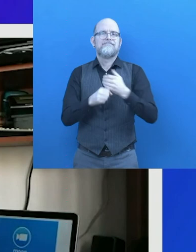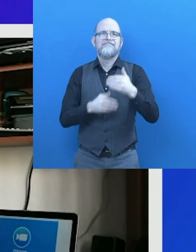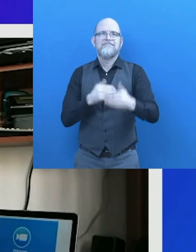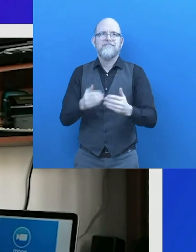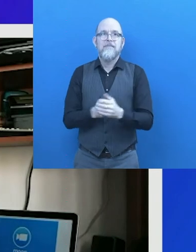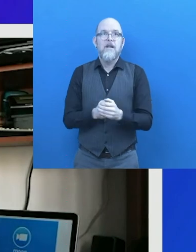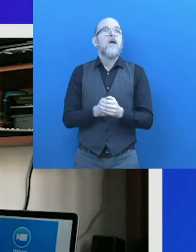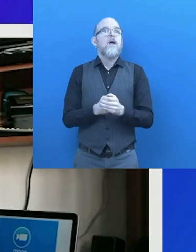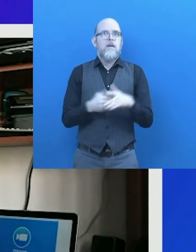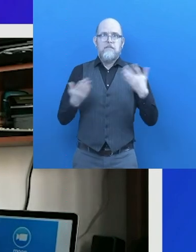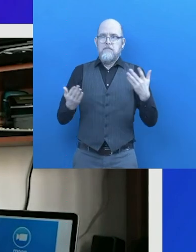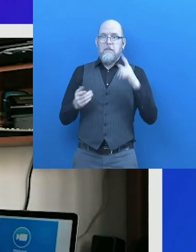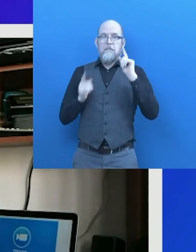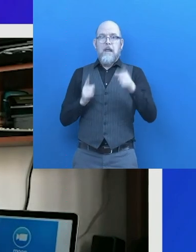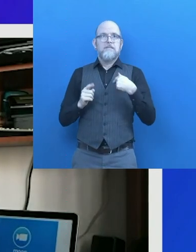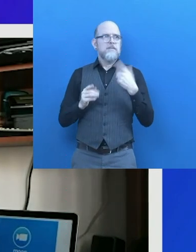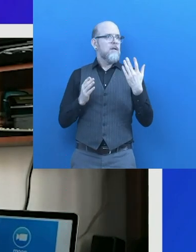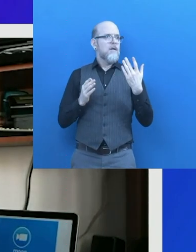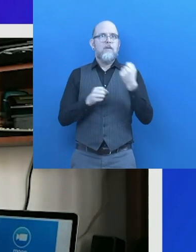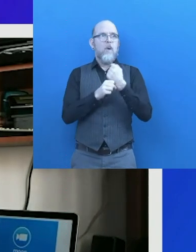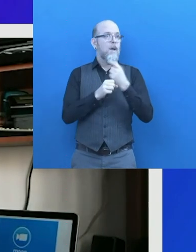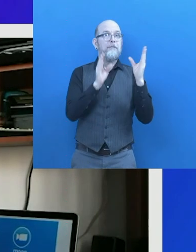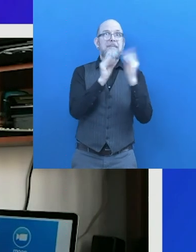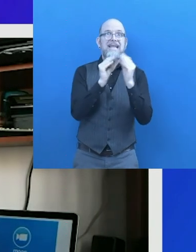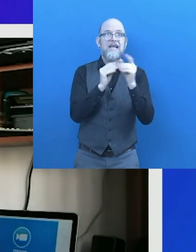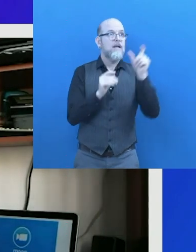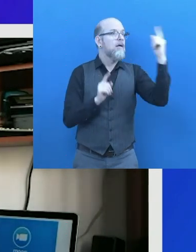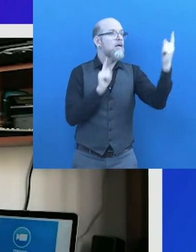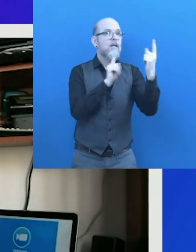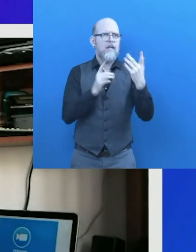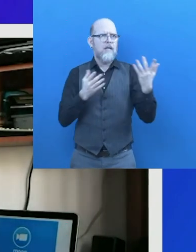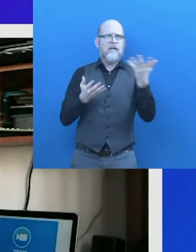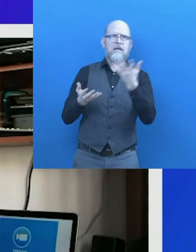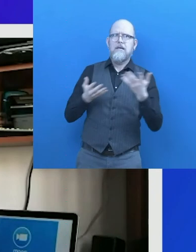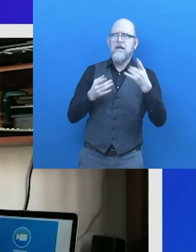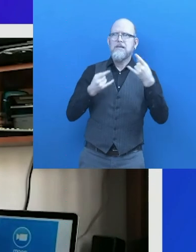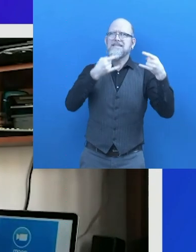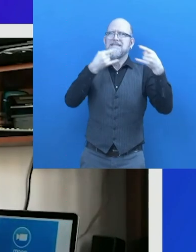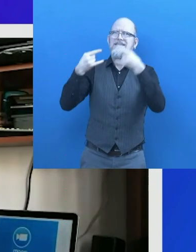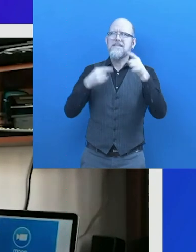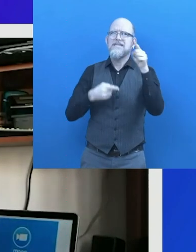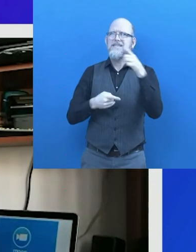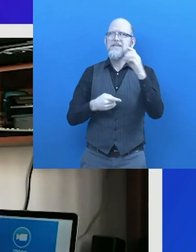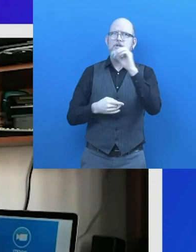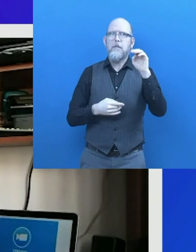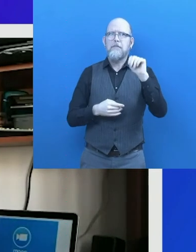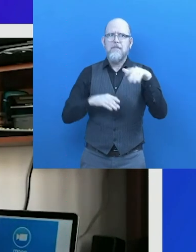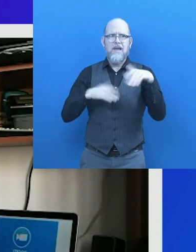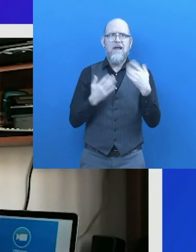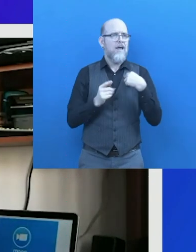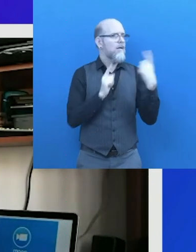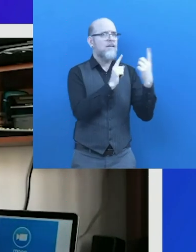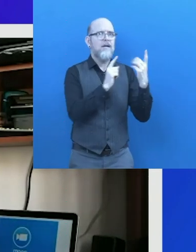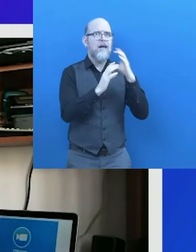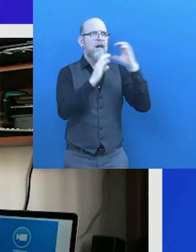to work from home. My boss told me that I should work from here. However, I also